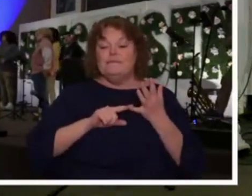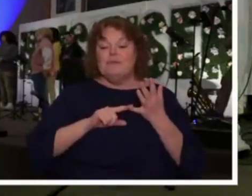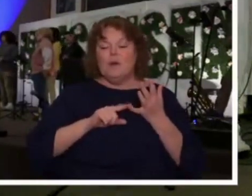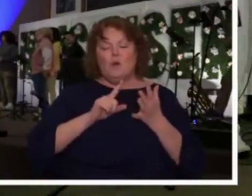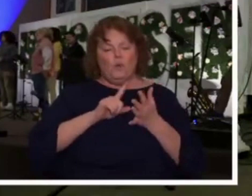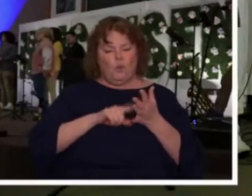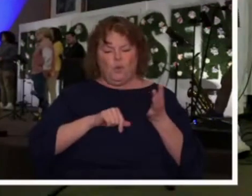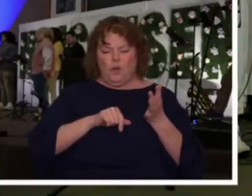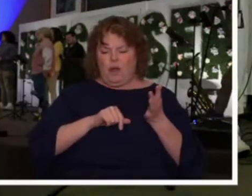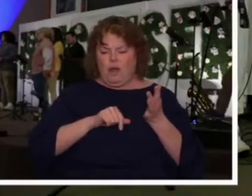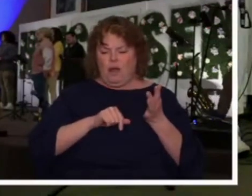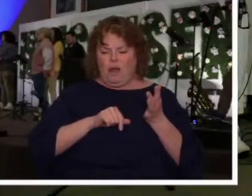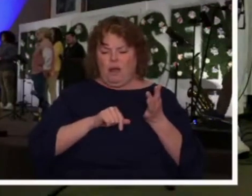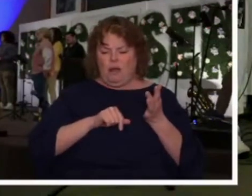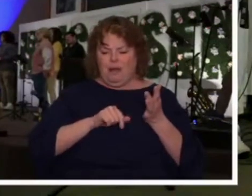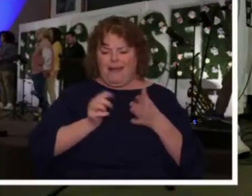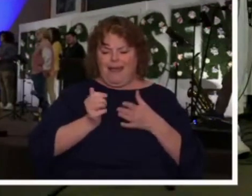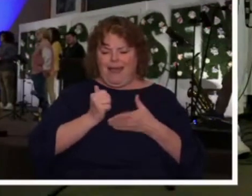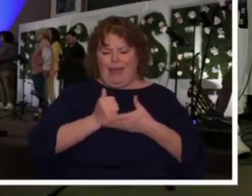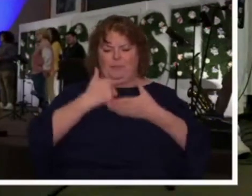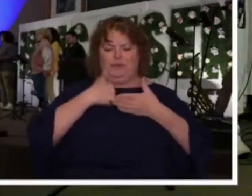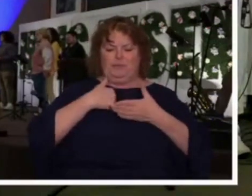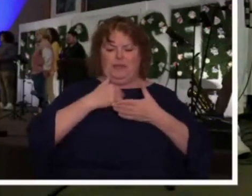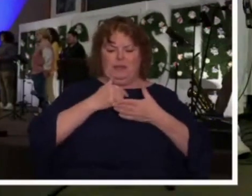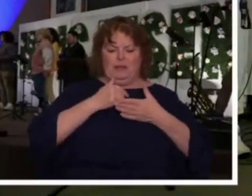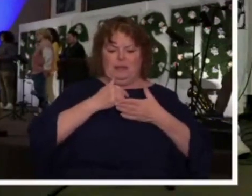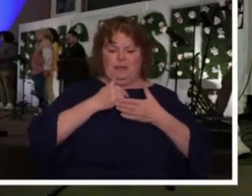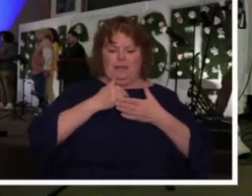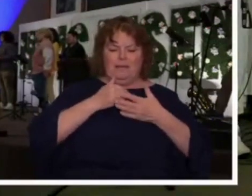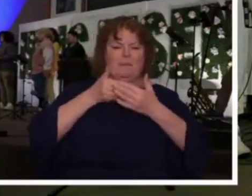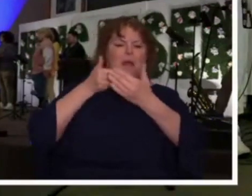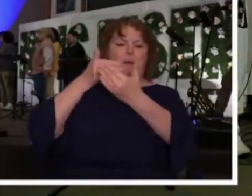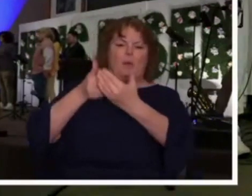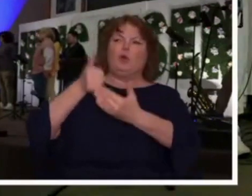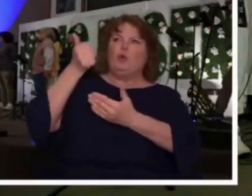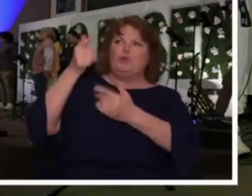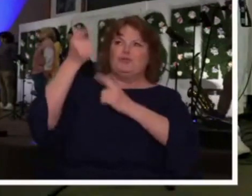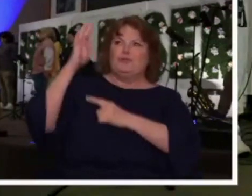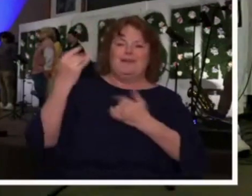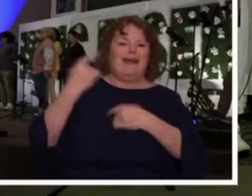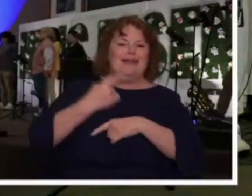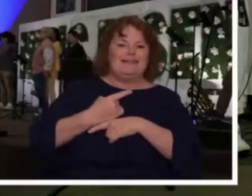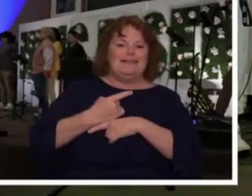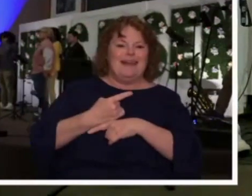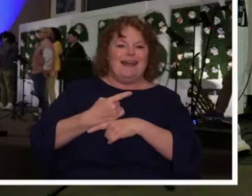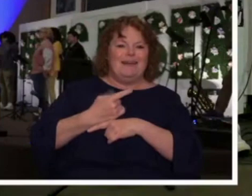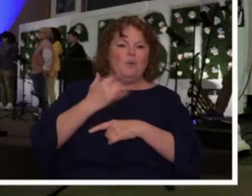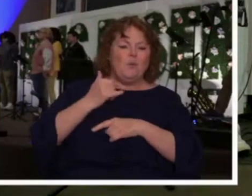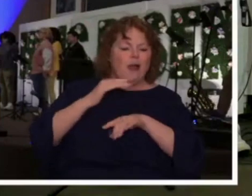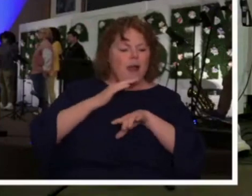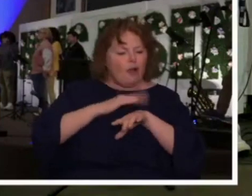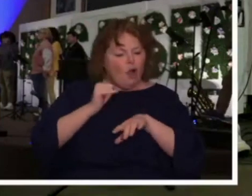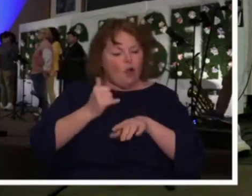me toward God today? What led me toward God?